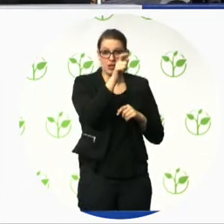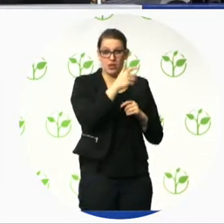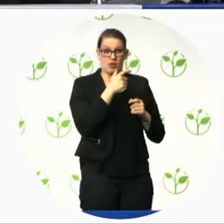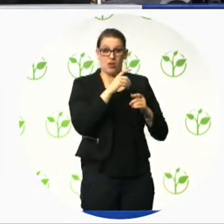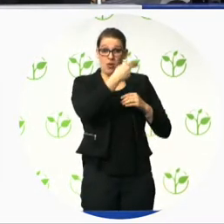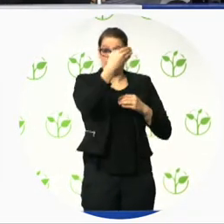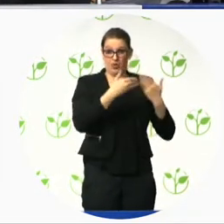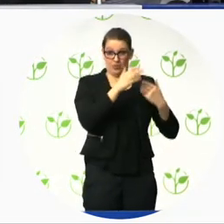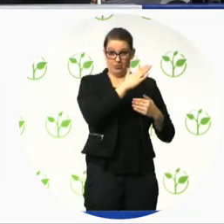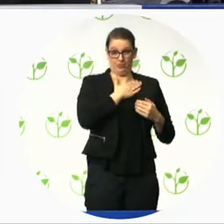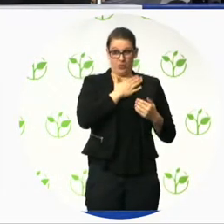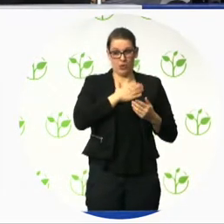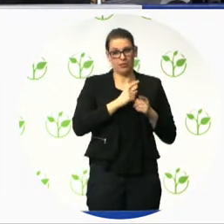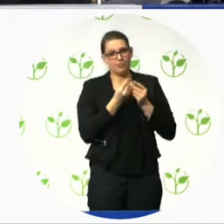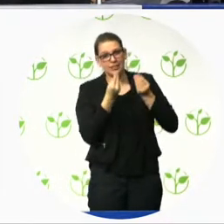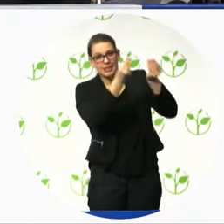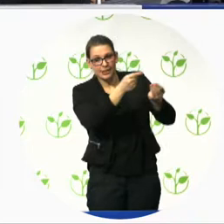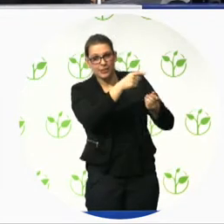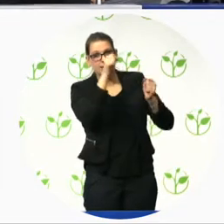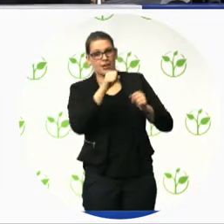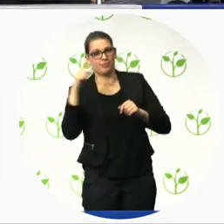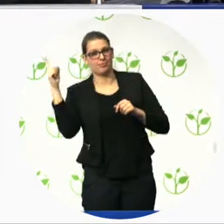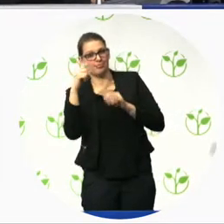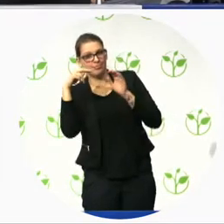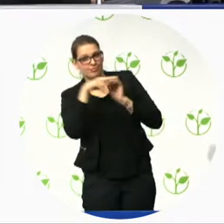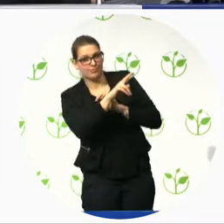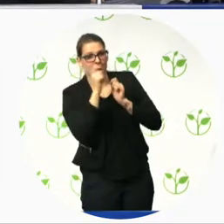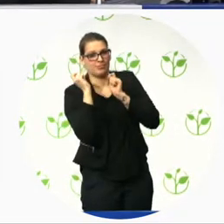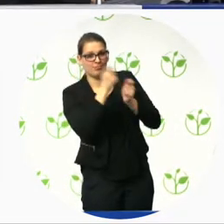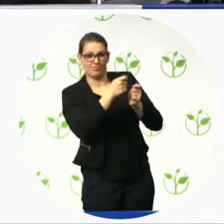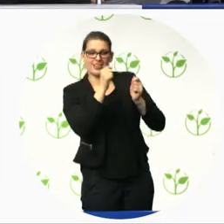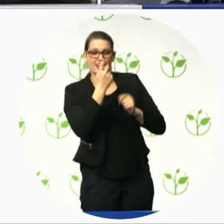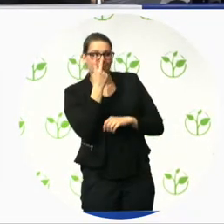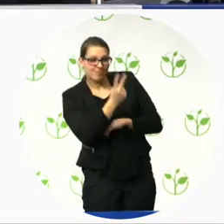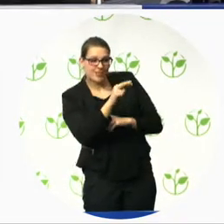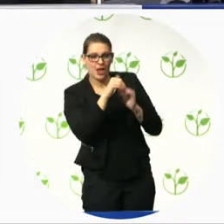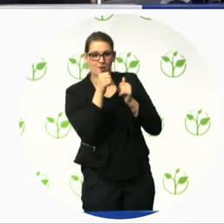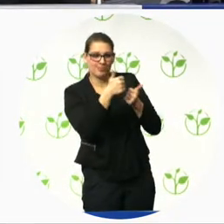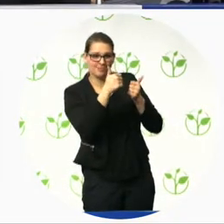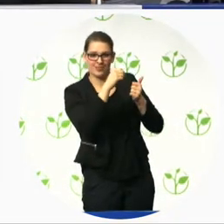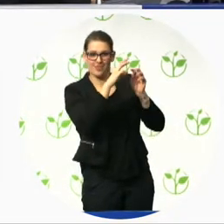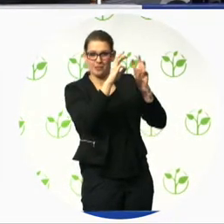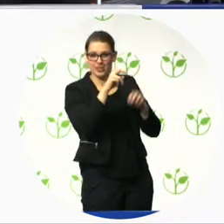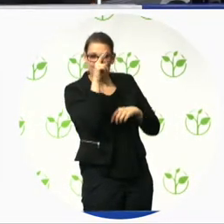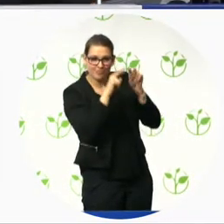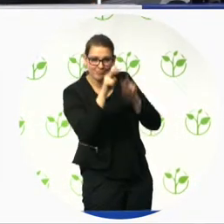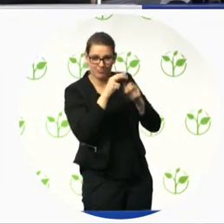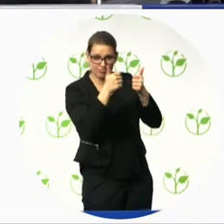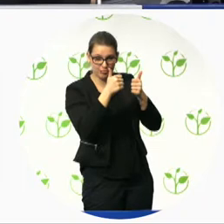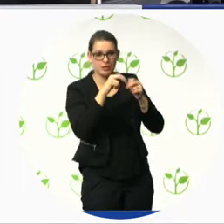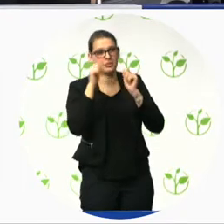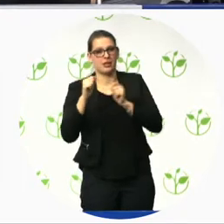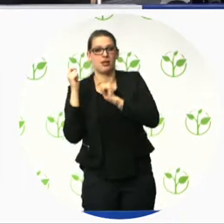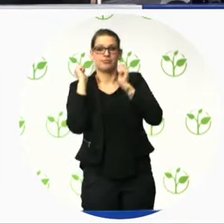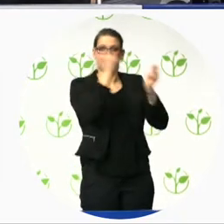Austria, we are compliant to WCAG 2.0, or we are compliant to the rules that are enforced